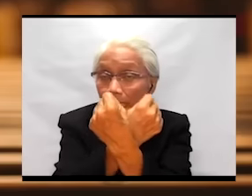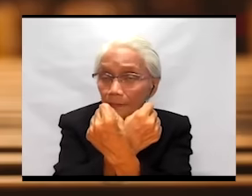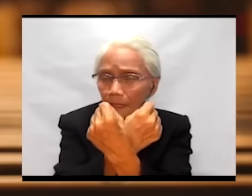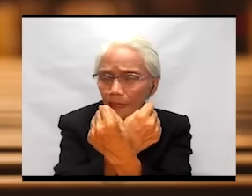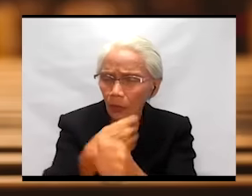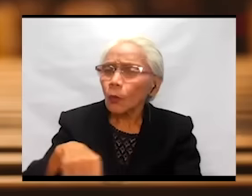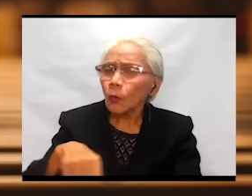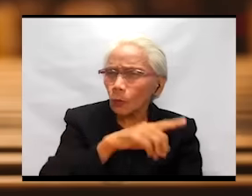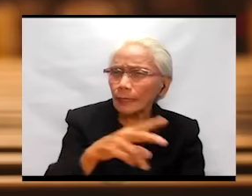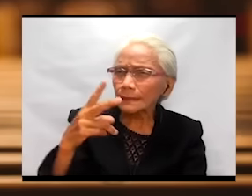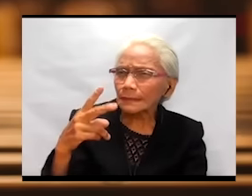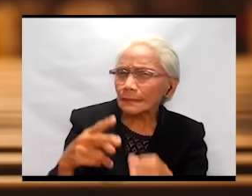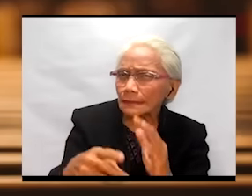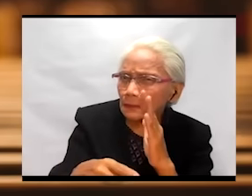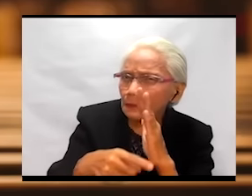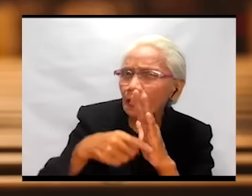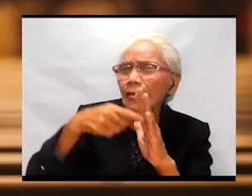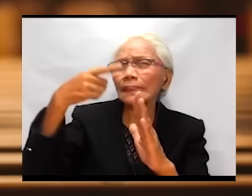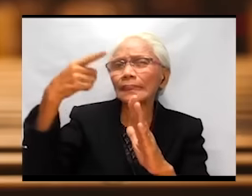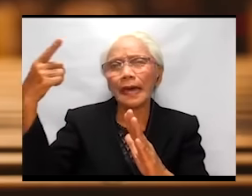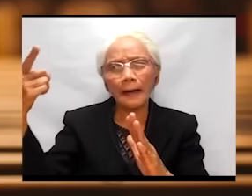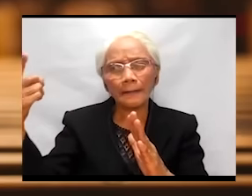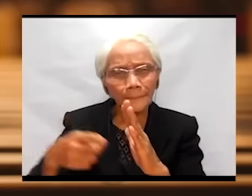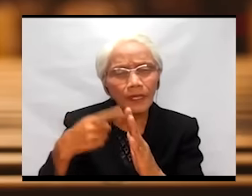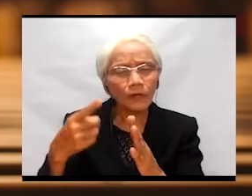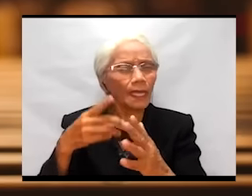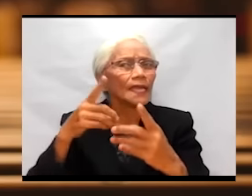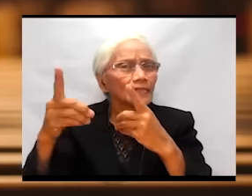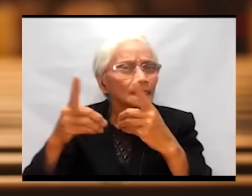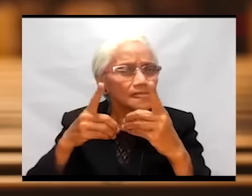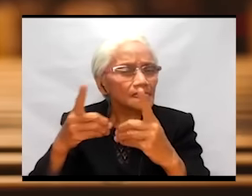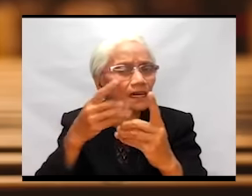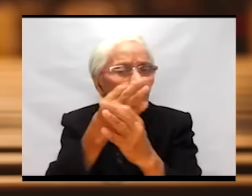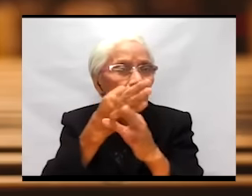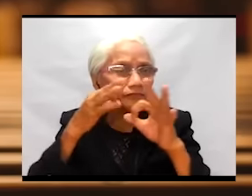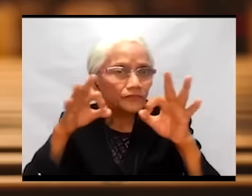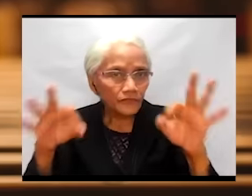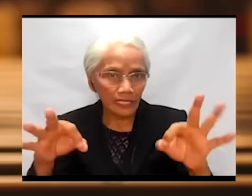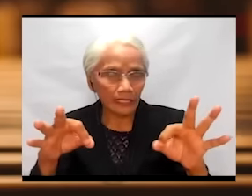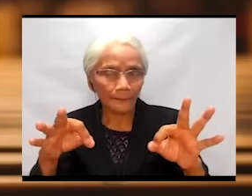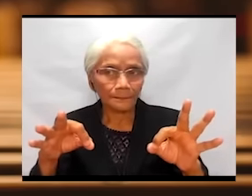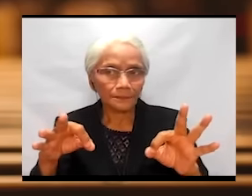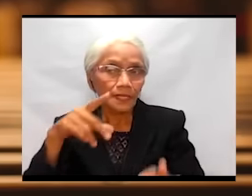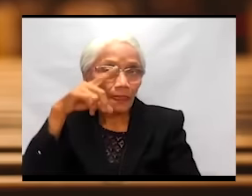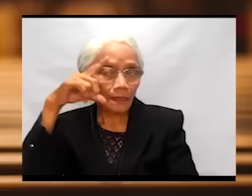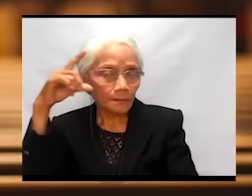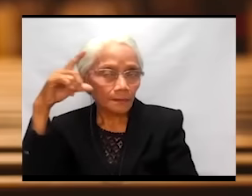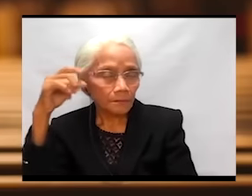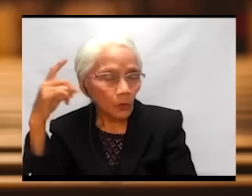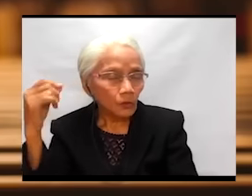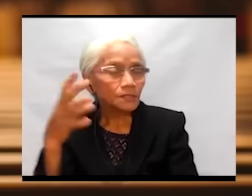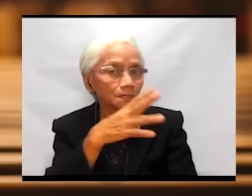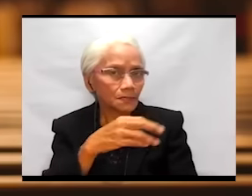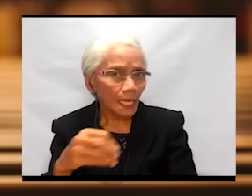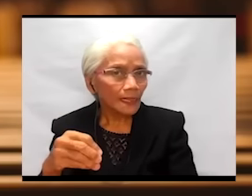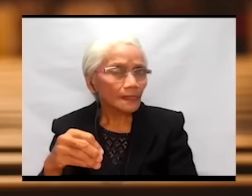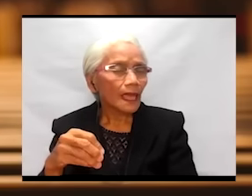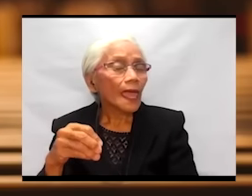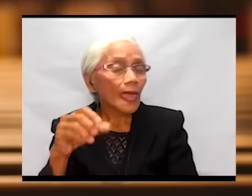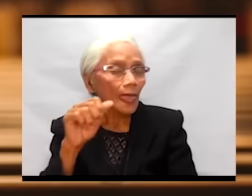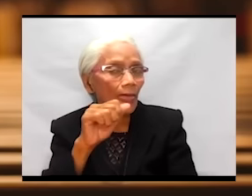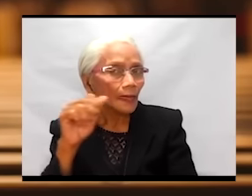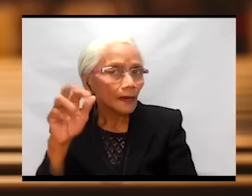describe the freedom that Moses and Aaron asked for the people. And what is it?